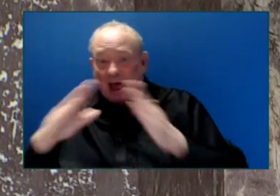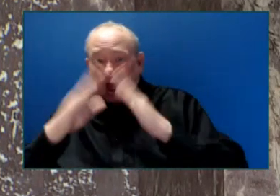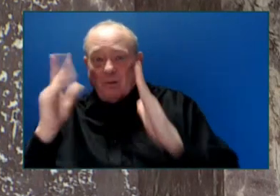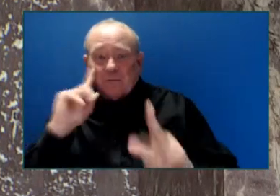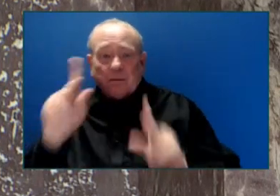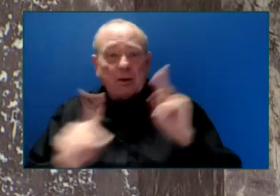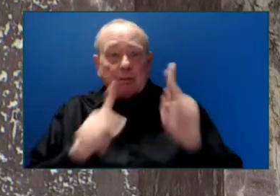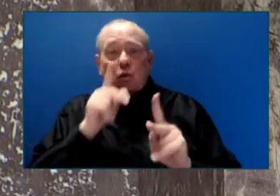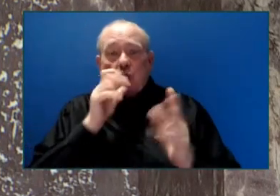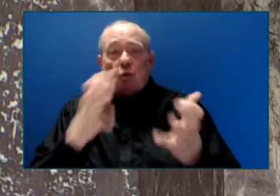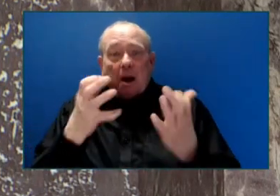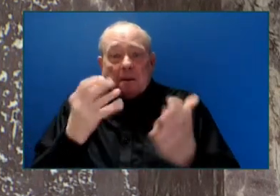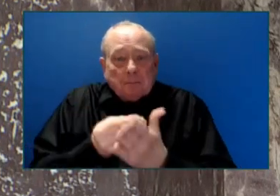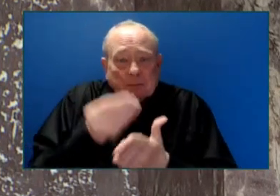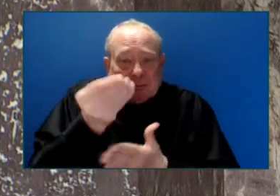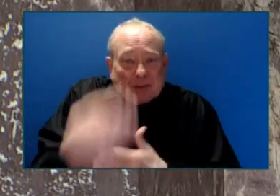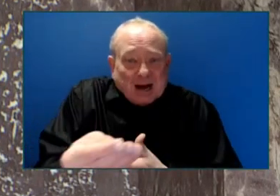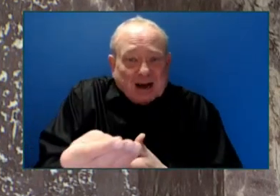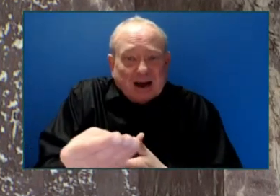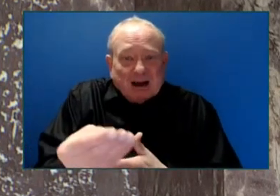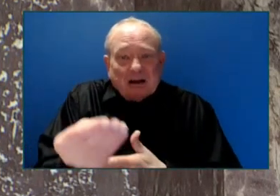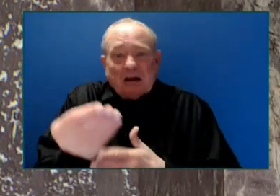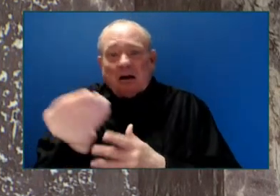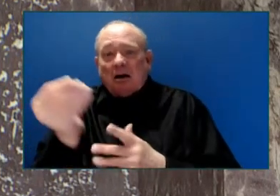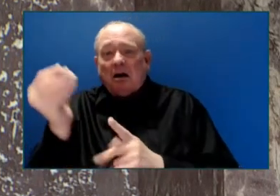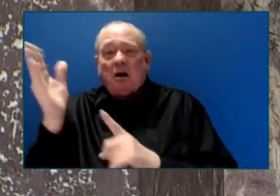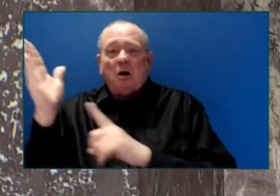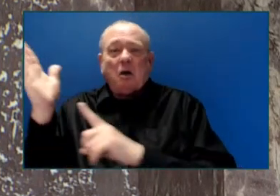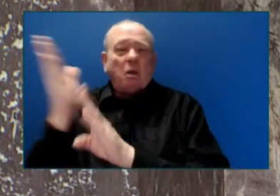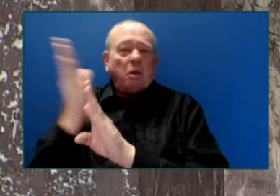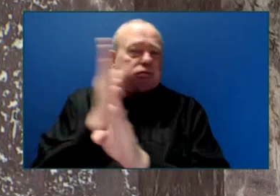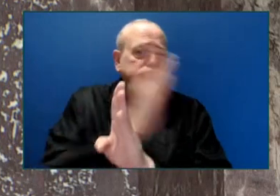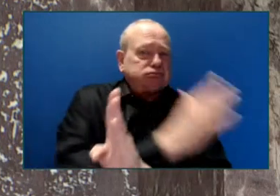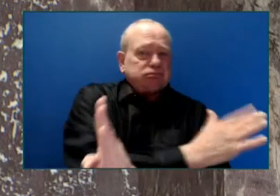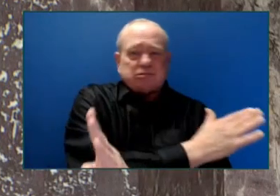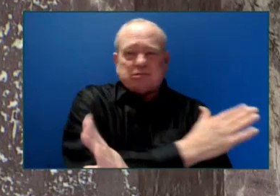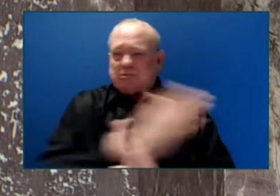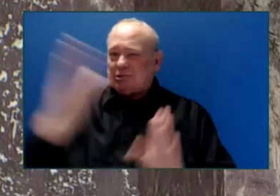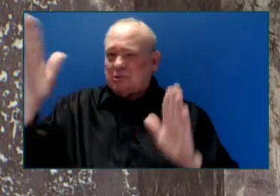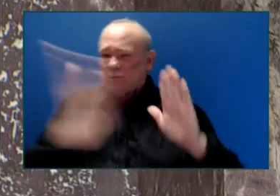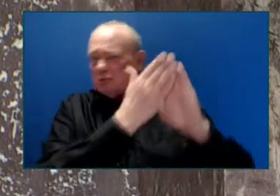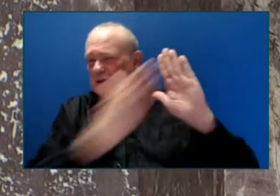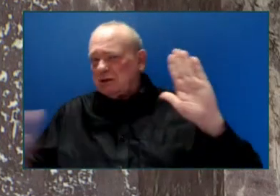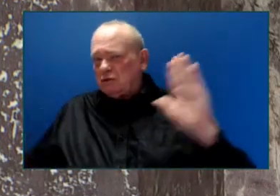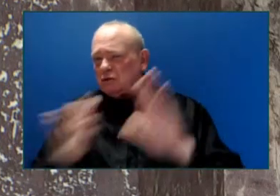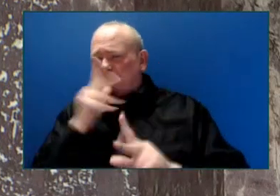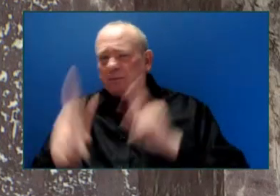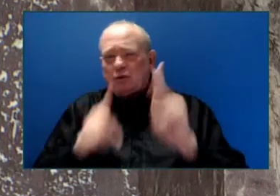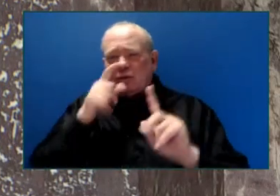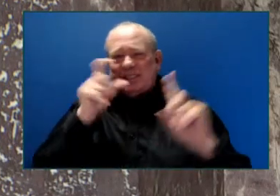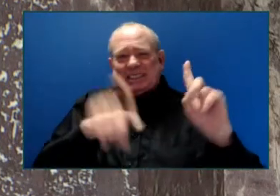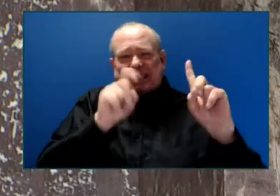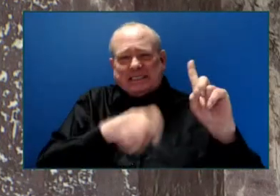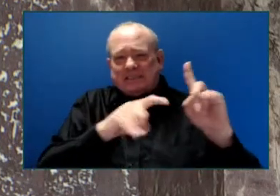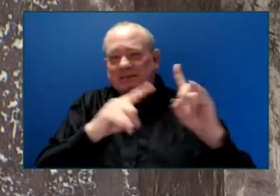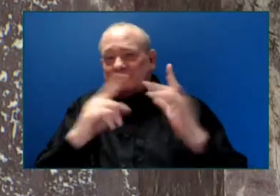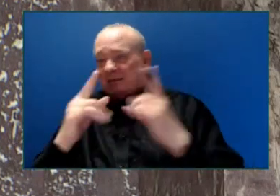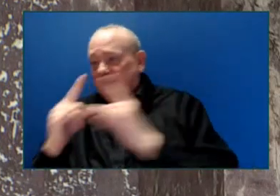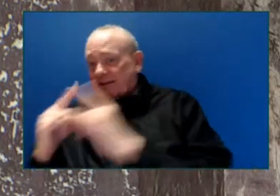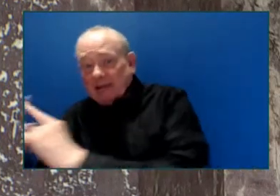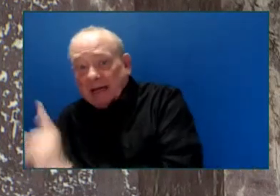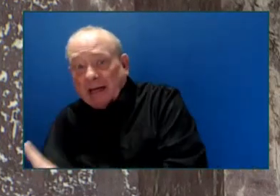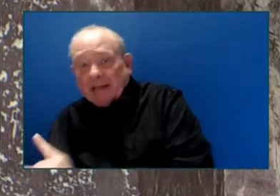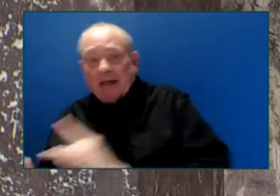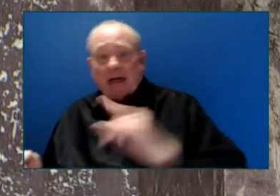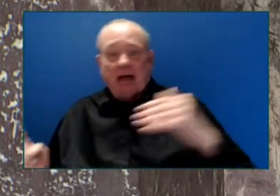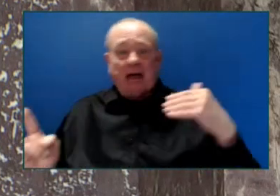encampments that need that stability in their lives. The member will know that we funded projects in Port Alberni around tiny homes.